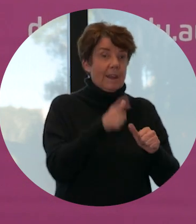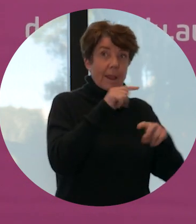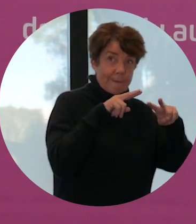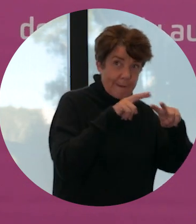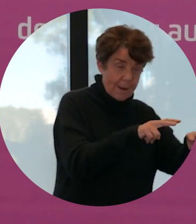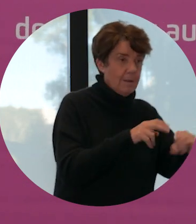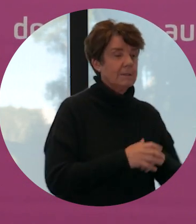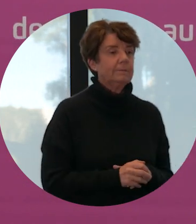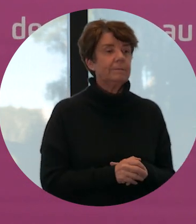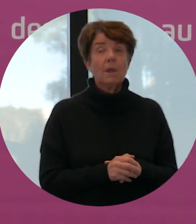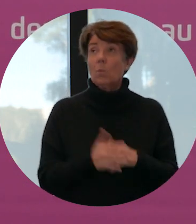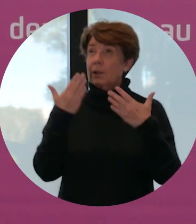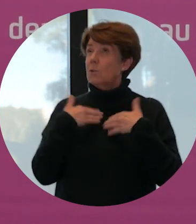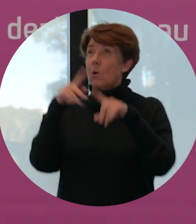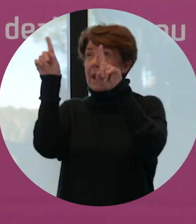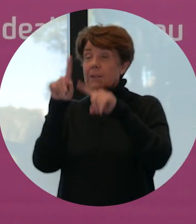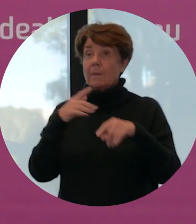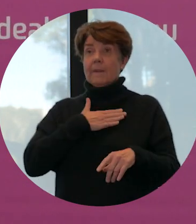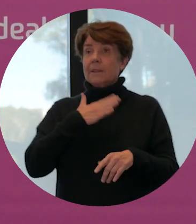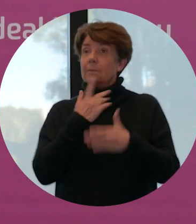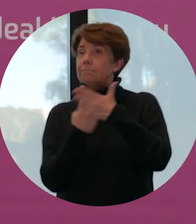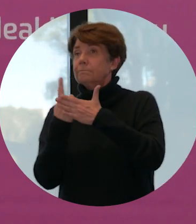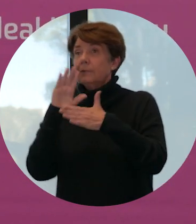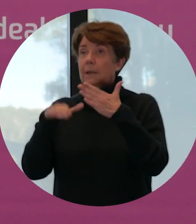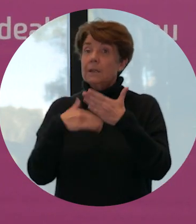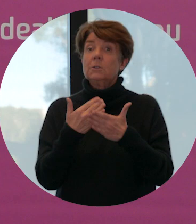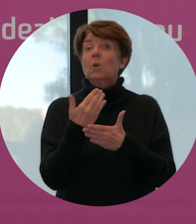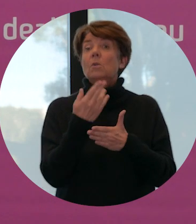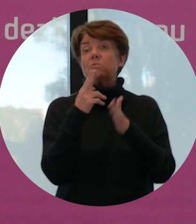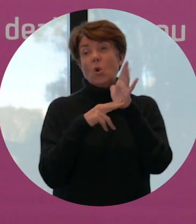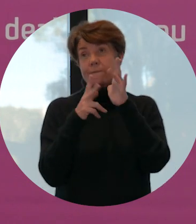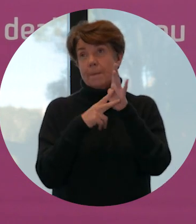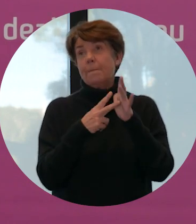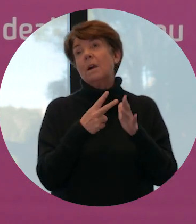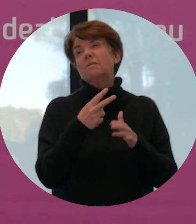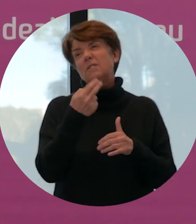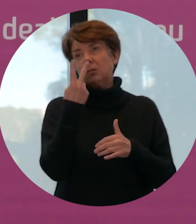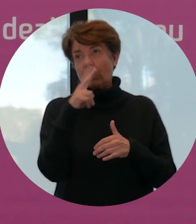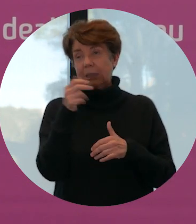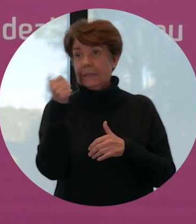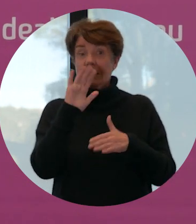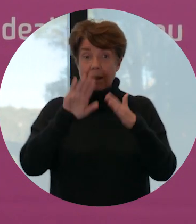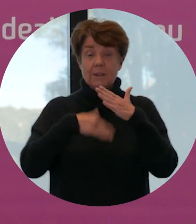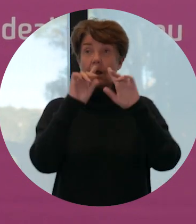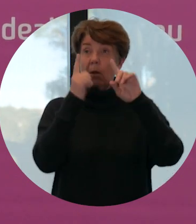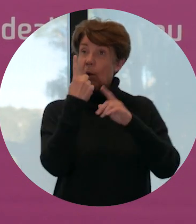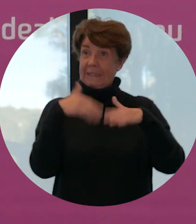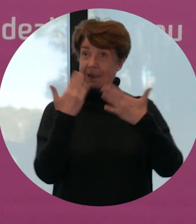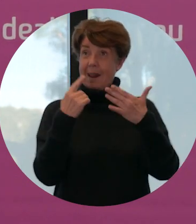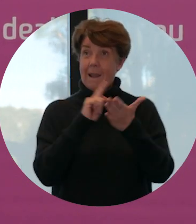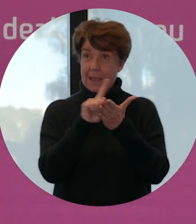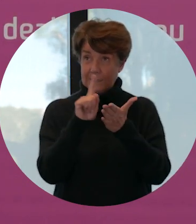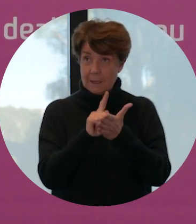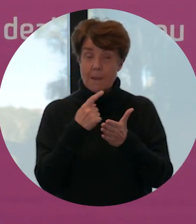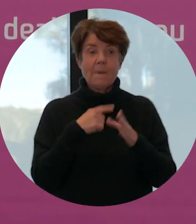We didn't even know that a thunderstorm asthma event had happened on November 21, 2016 until the following day. My